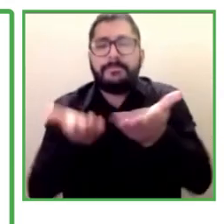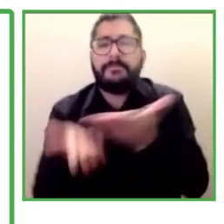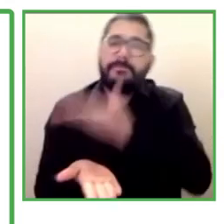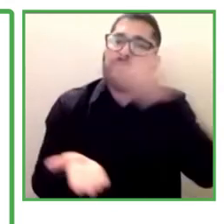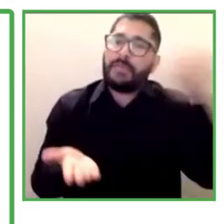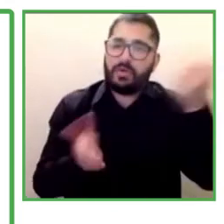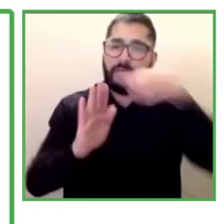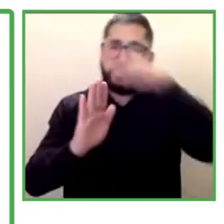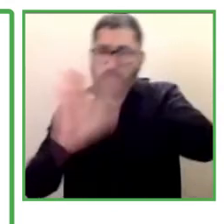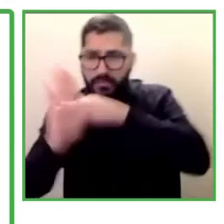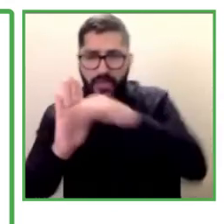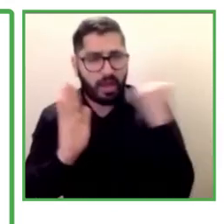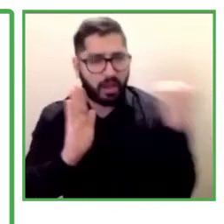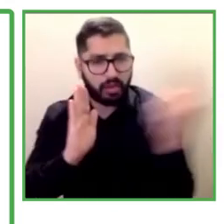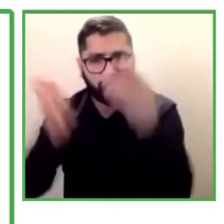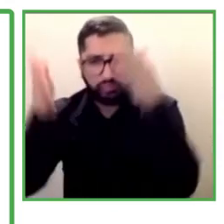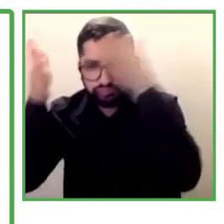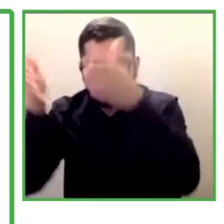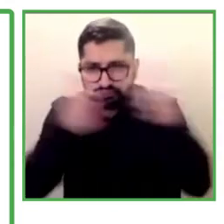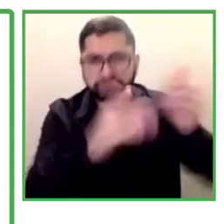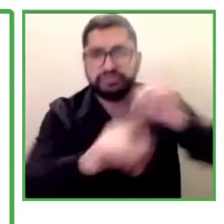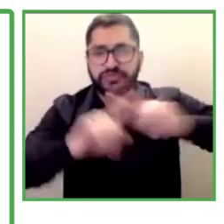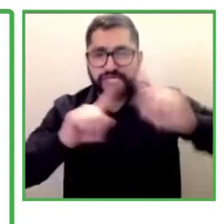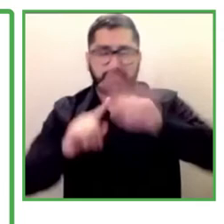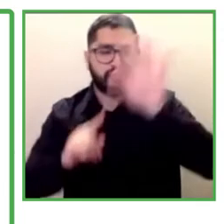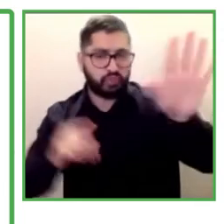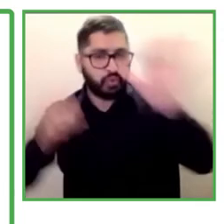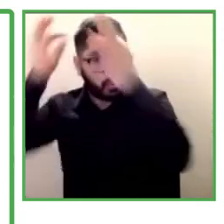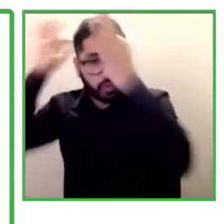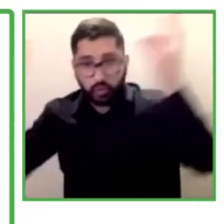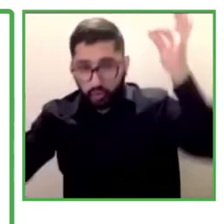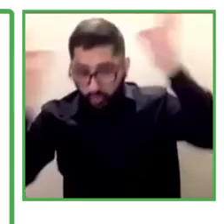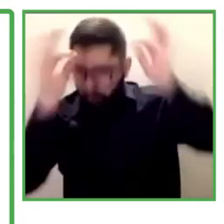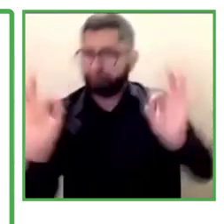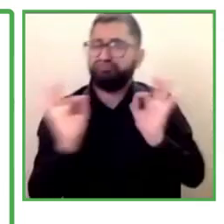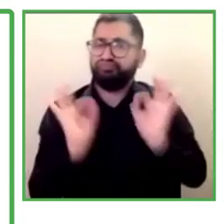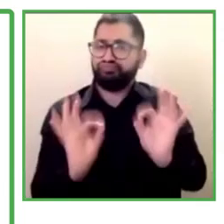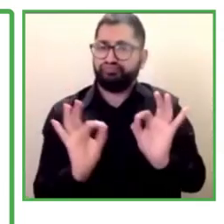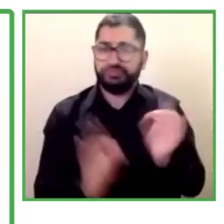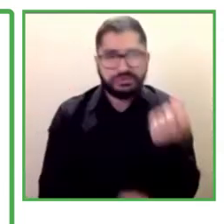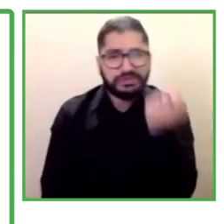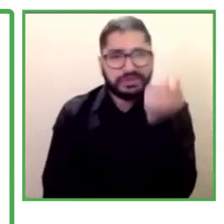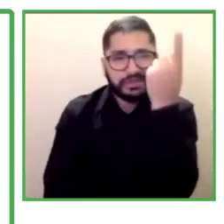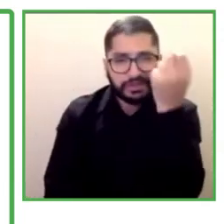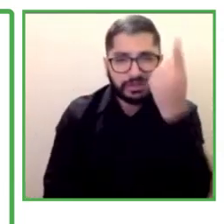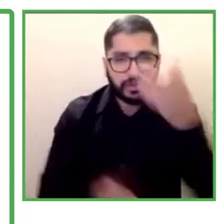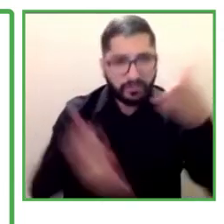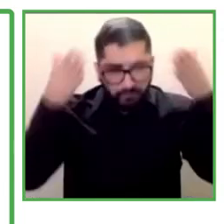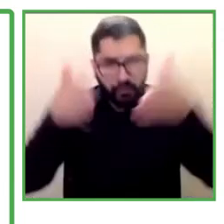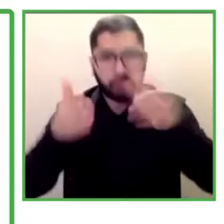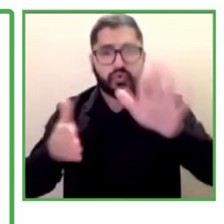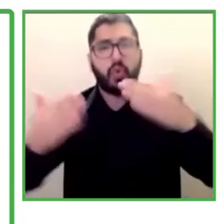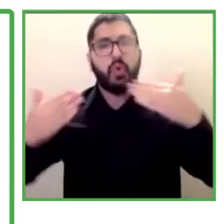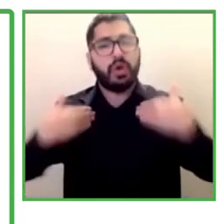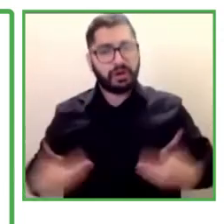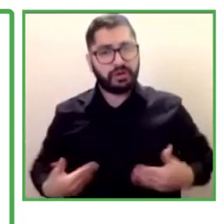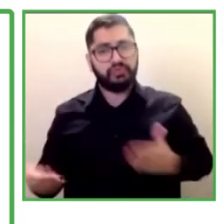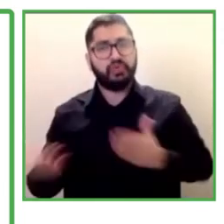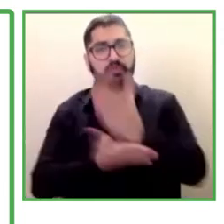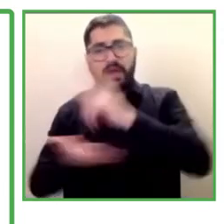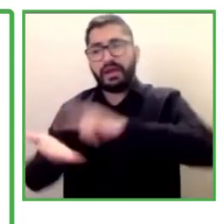guidelines for each of the stakeholders to understand and optimize the role having into account